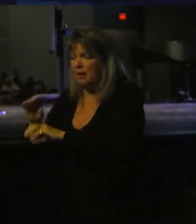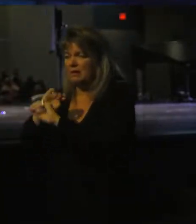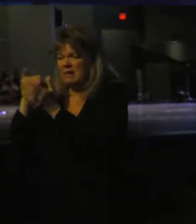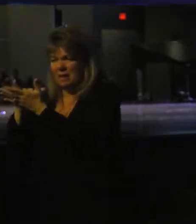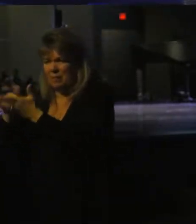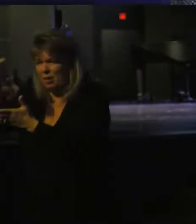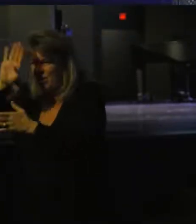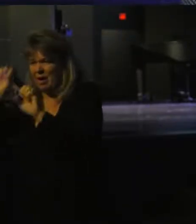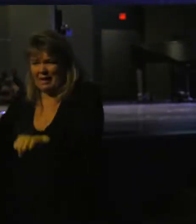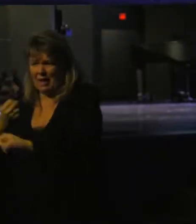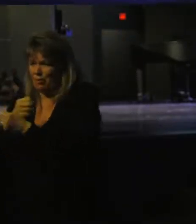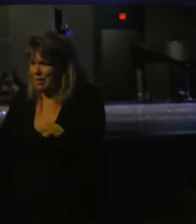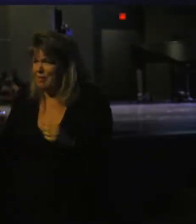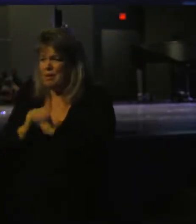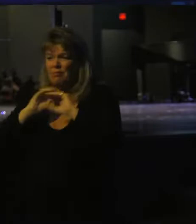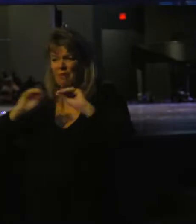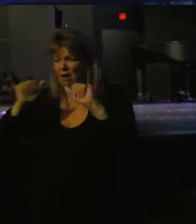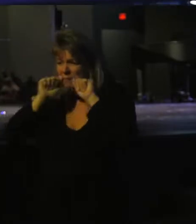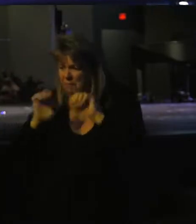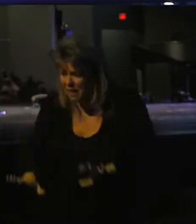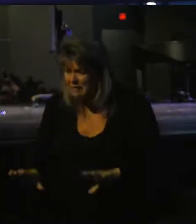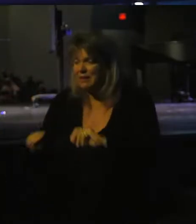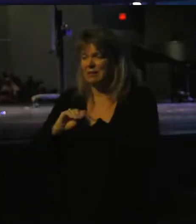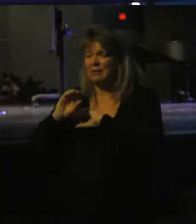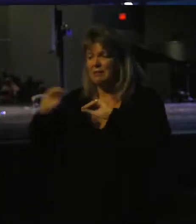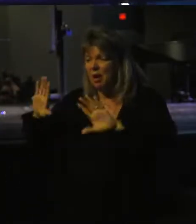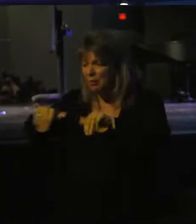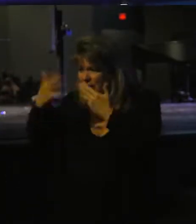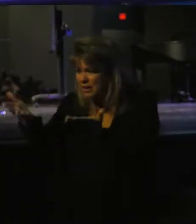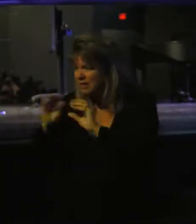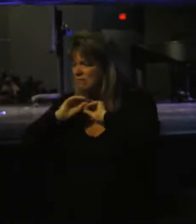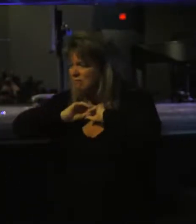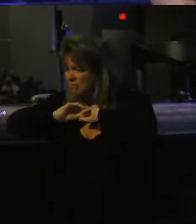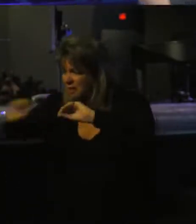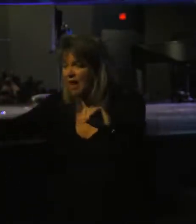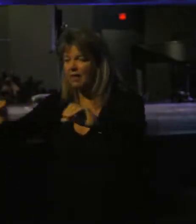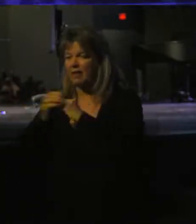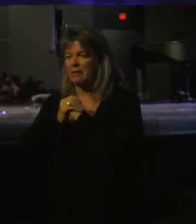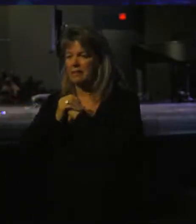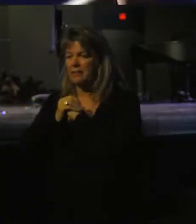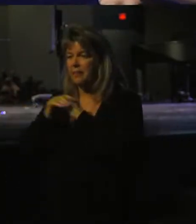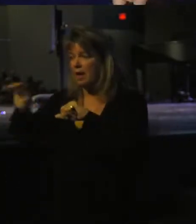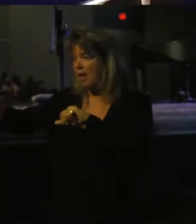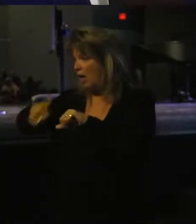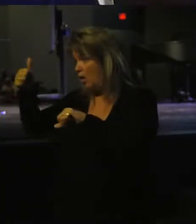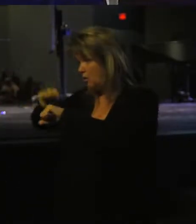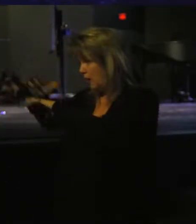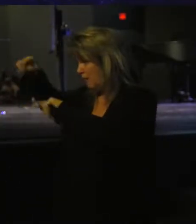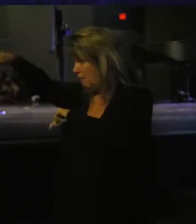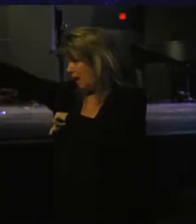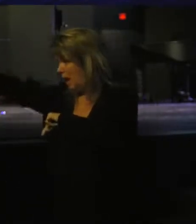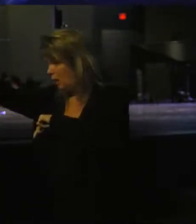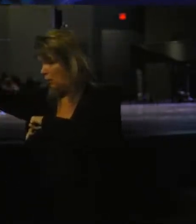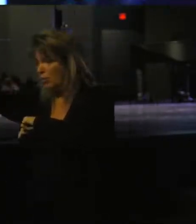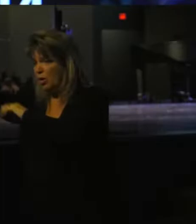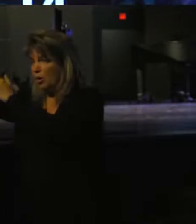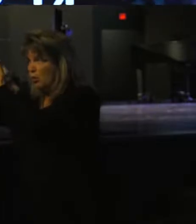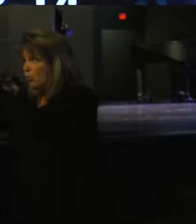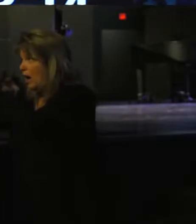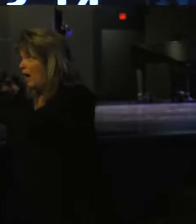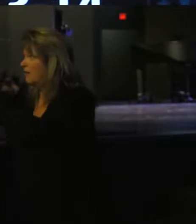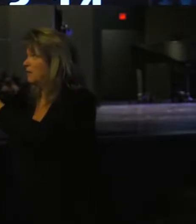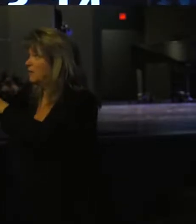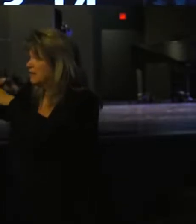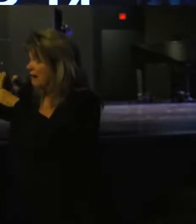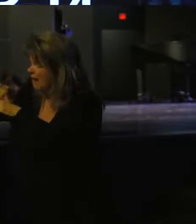redeem this. There's no blessing. There's no way there's a provision. There's nothing. But on the other side of the mountain, when you get to the top and you've been